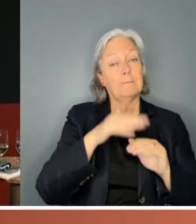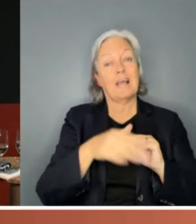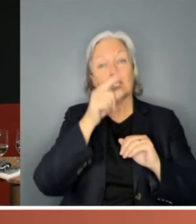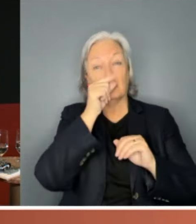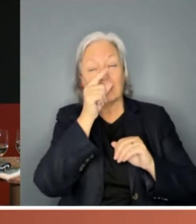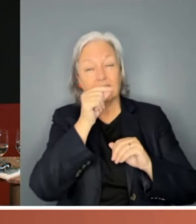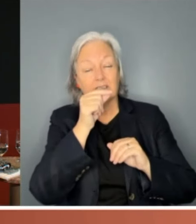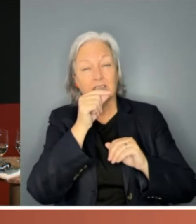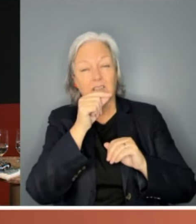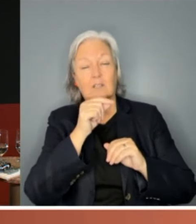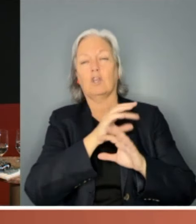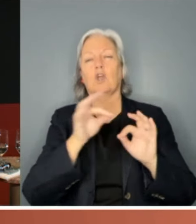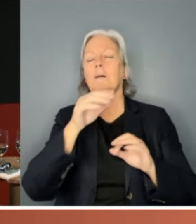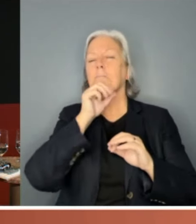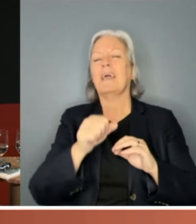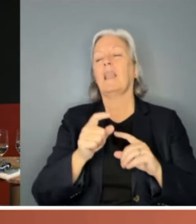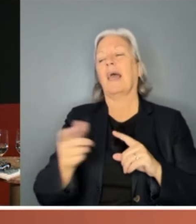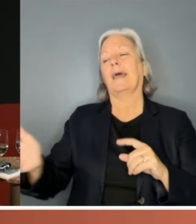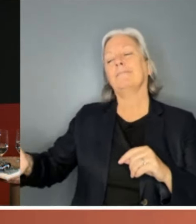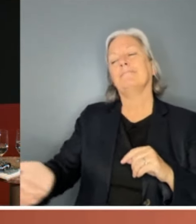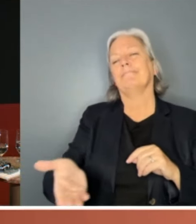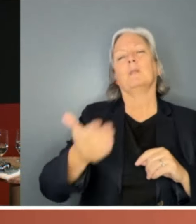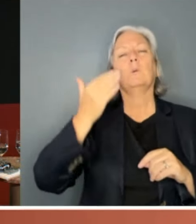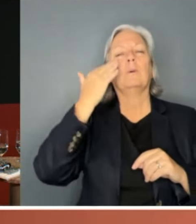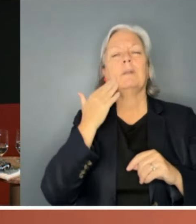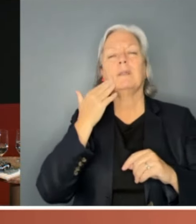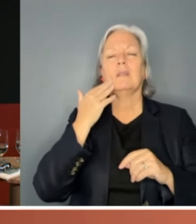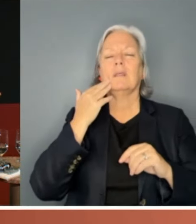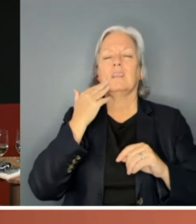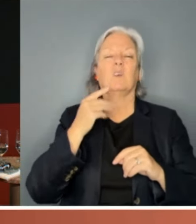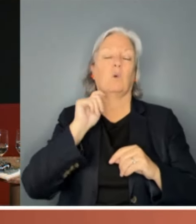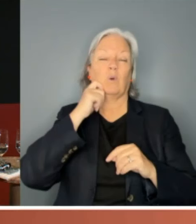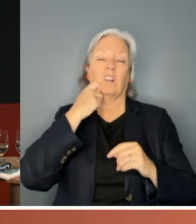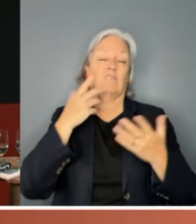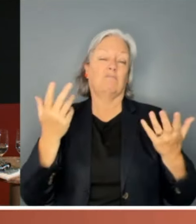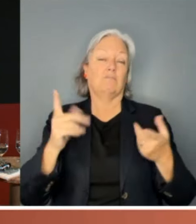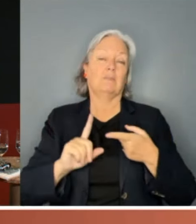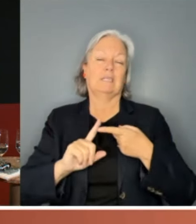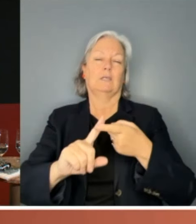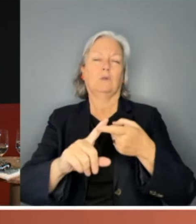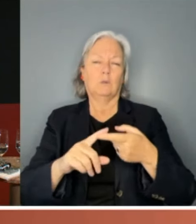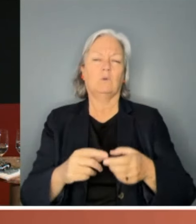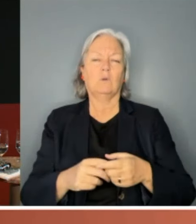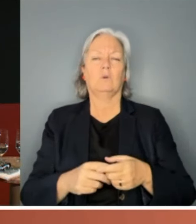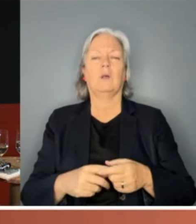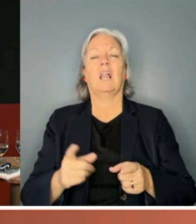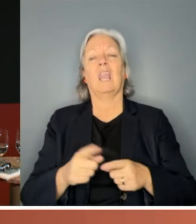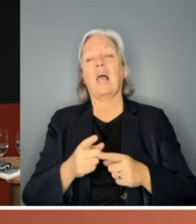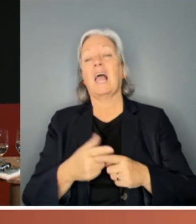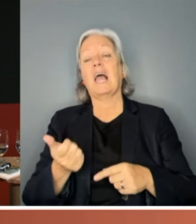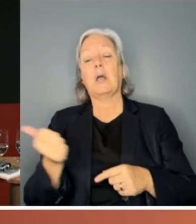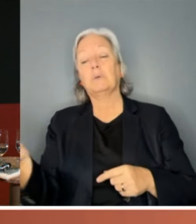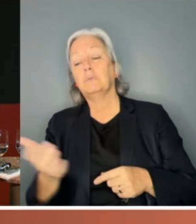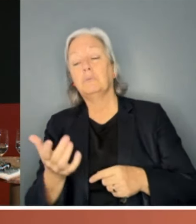making way for women, it'll continue to be throw the dice up and see what happens. And so